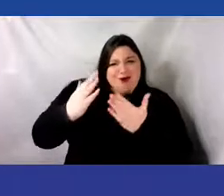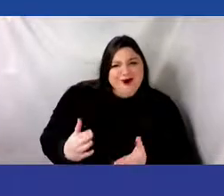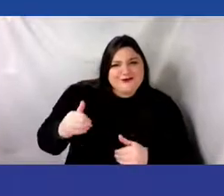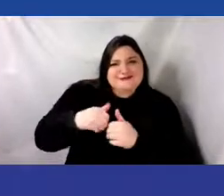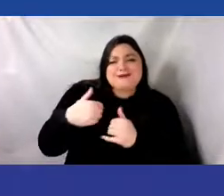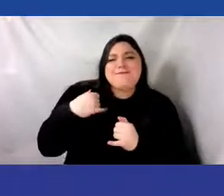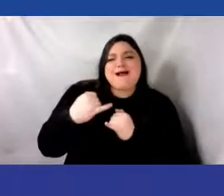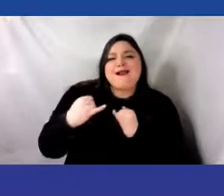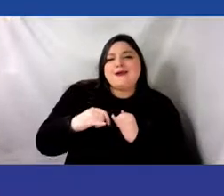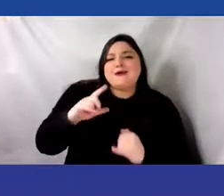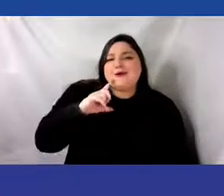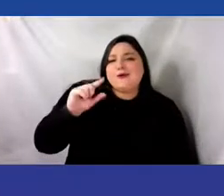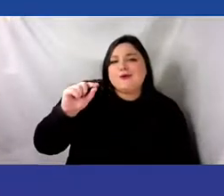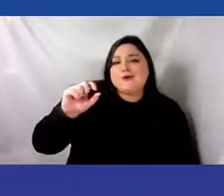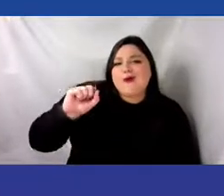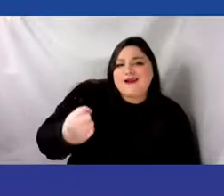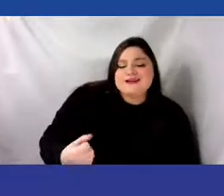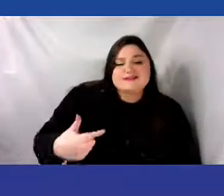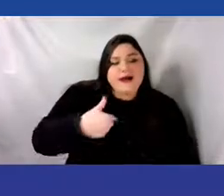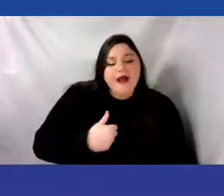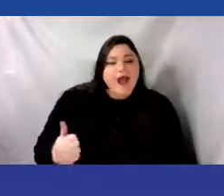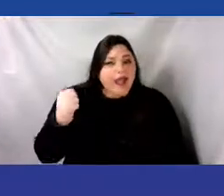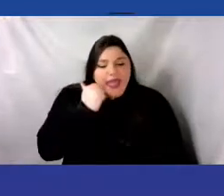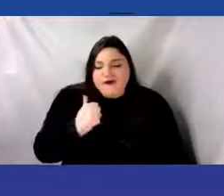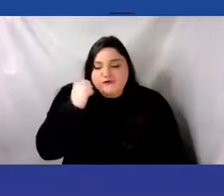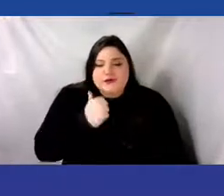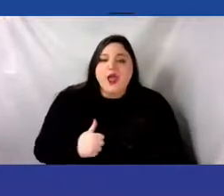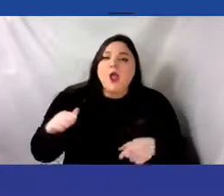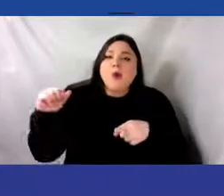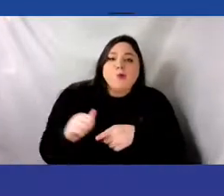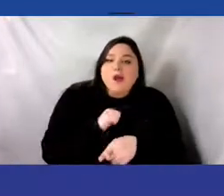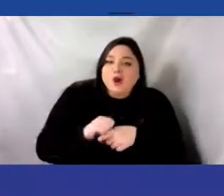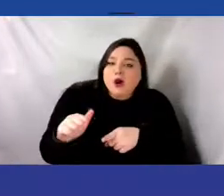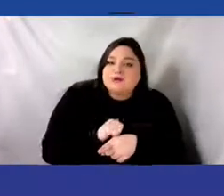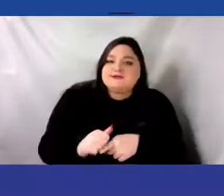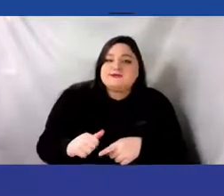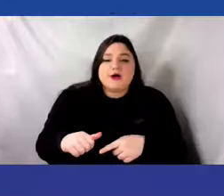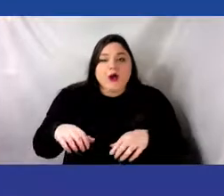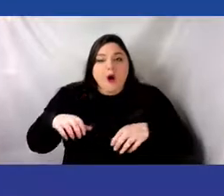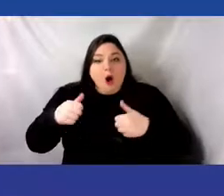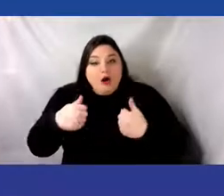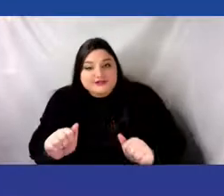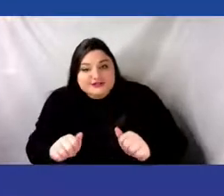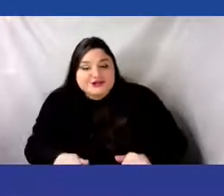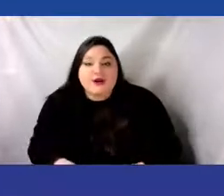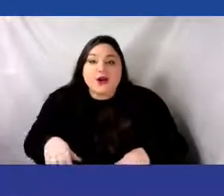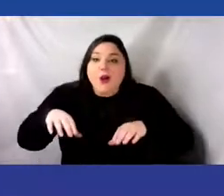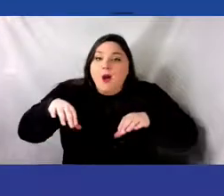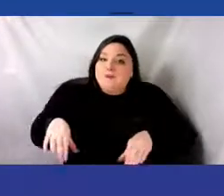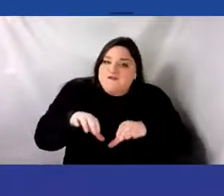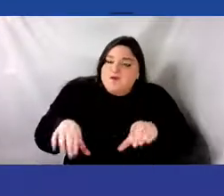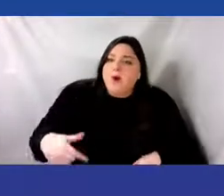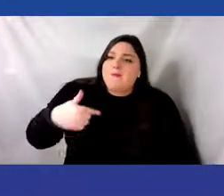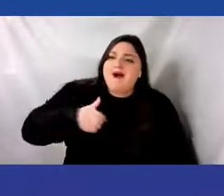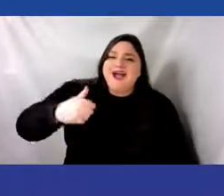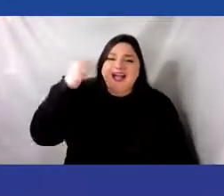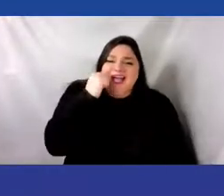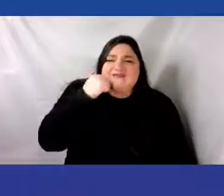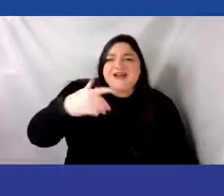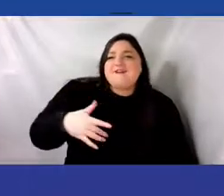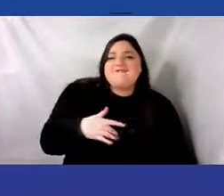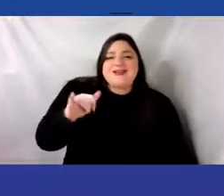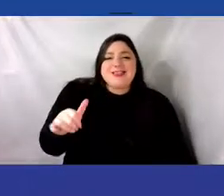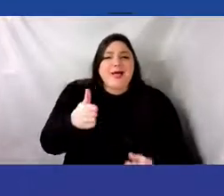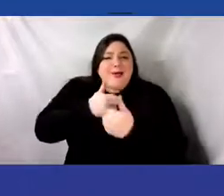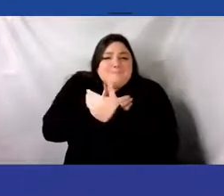rehearse, audition, perform, I feel like a butterfly. Beautiful and transformed. Yeah,